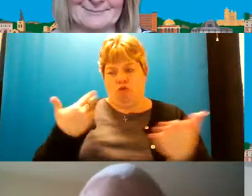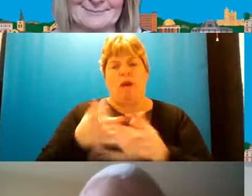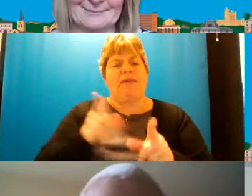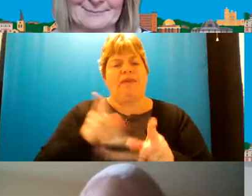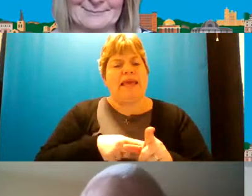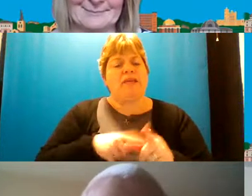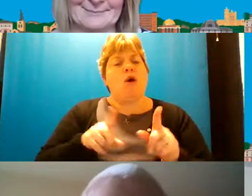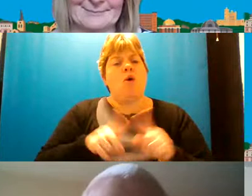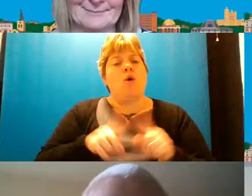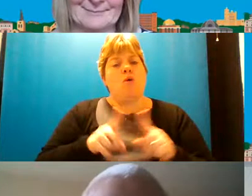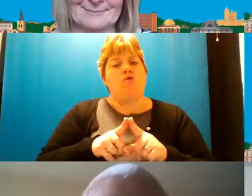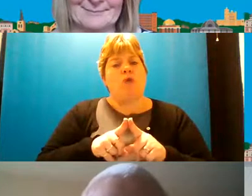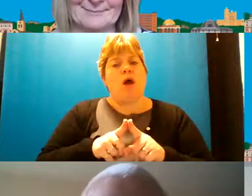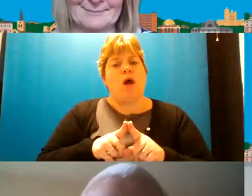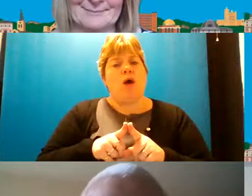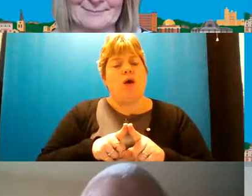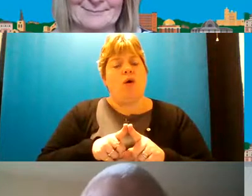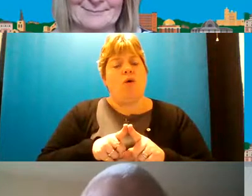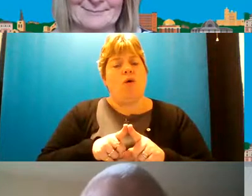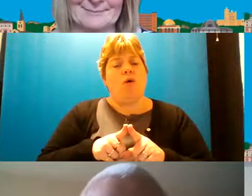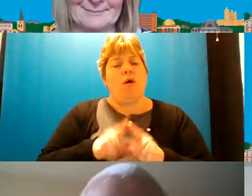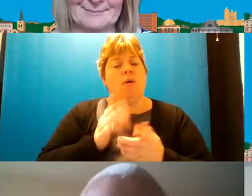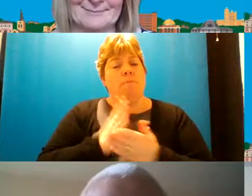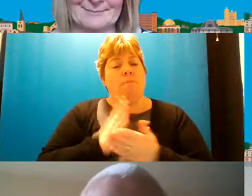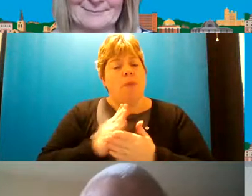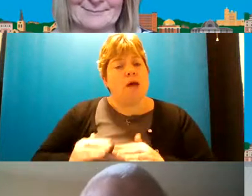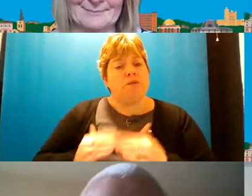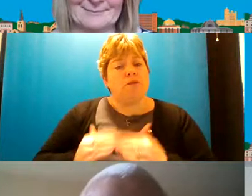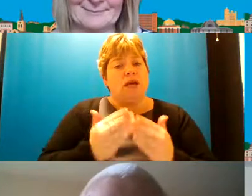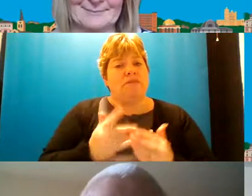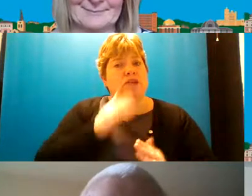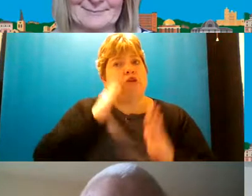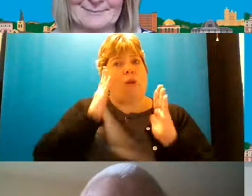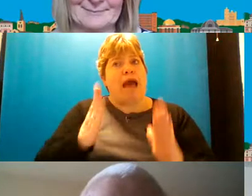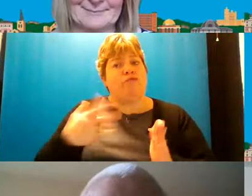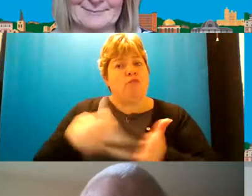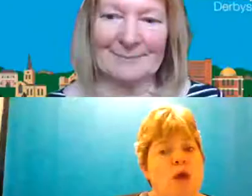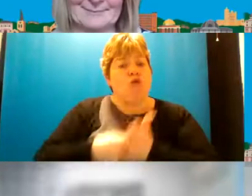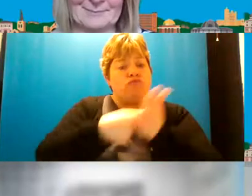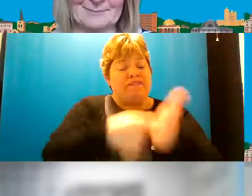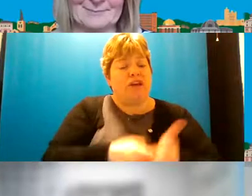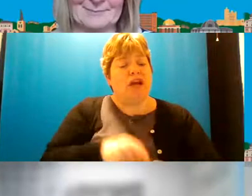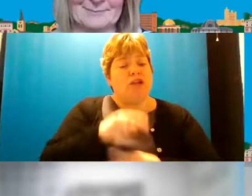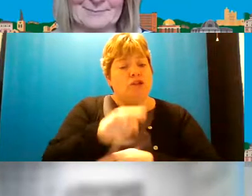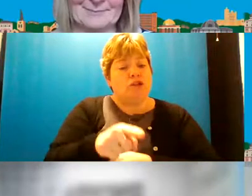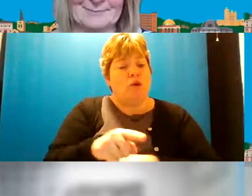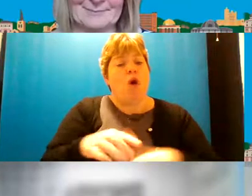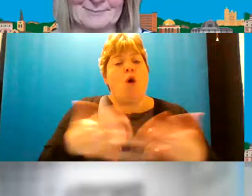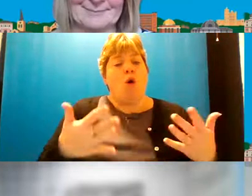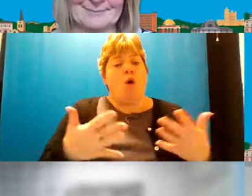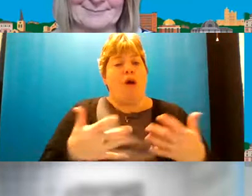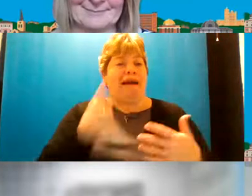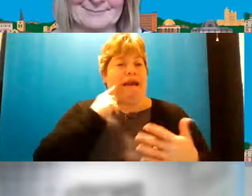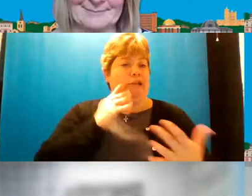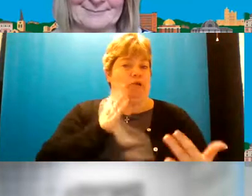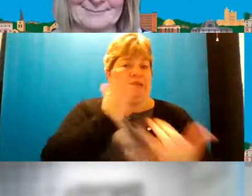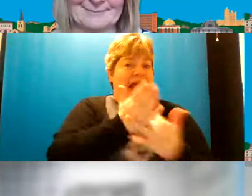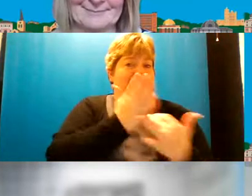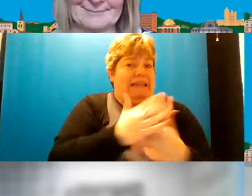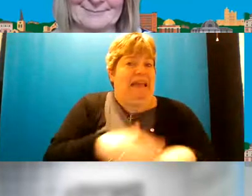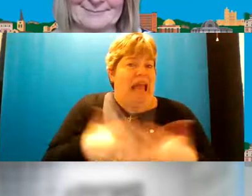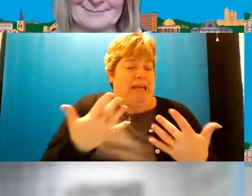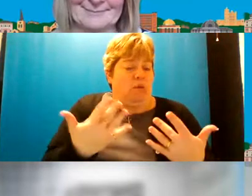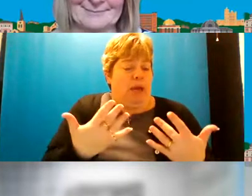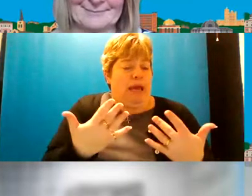and also is it um a service that you have to be referred to or can you just access it anyway